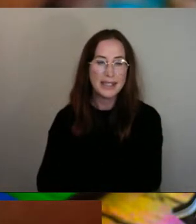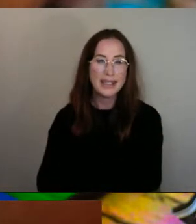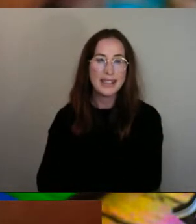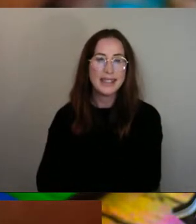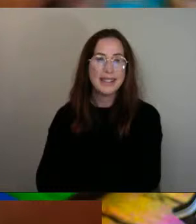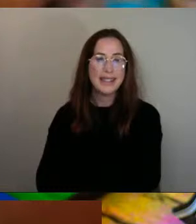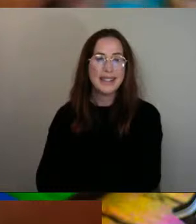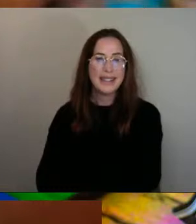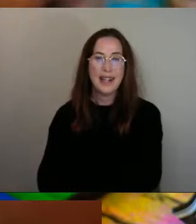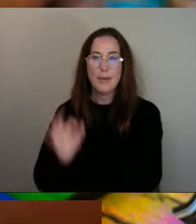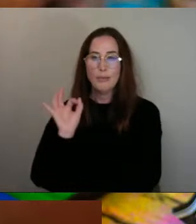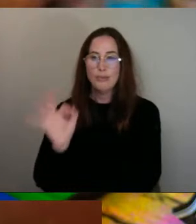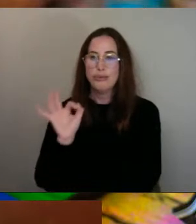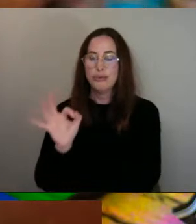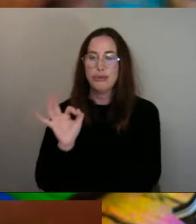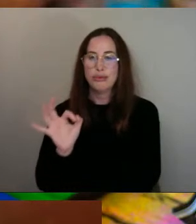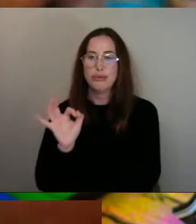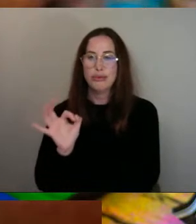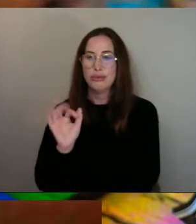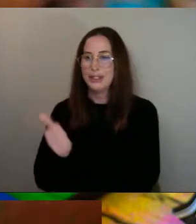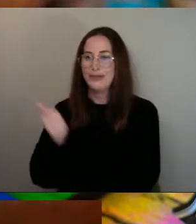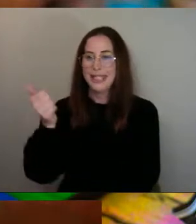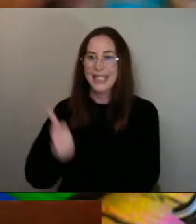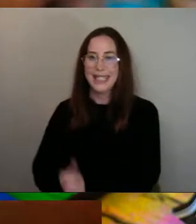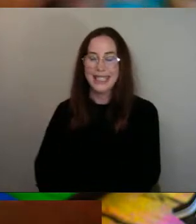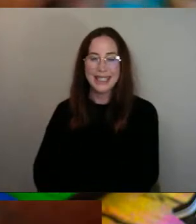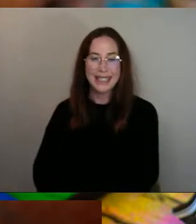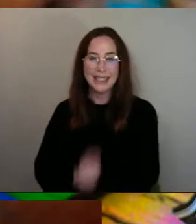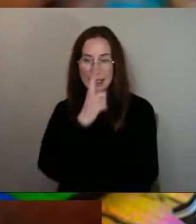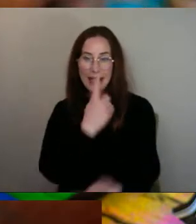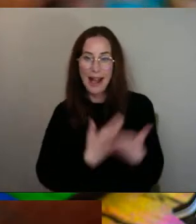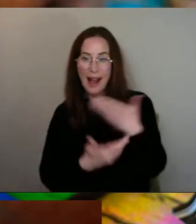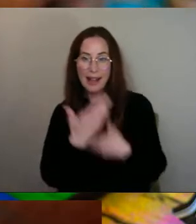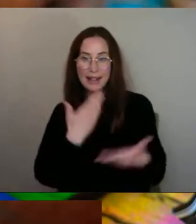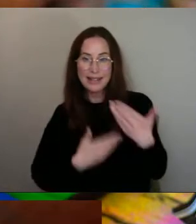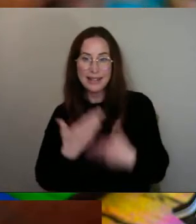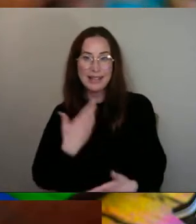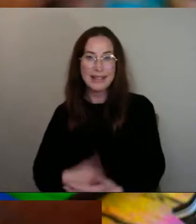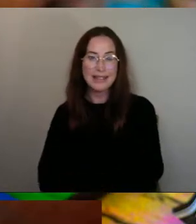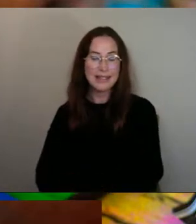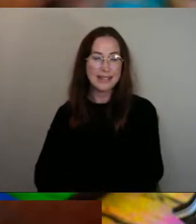And then, oh, fantastic. Oh, that's great. Okay. So do you want to tell us about these then?